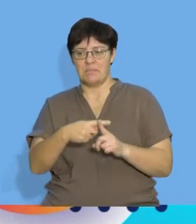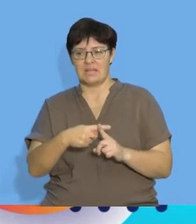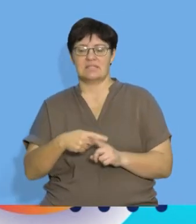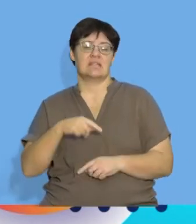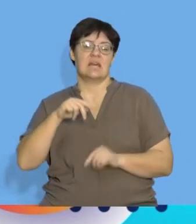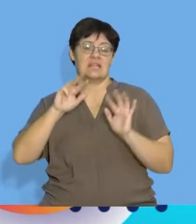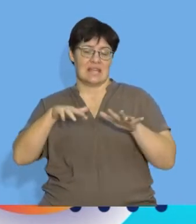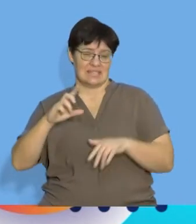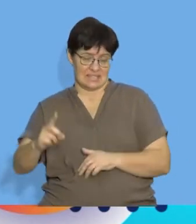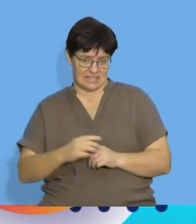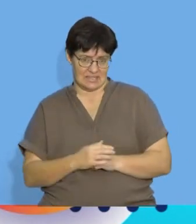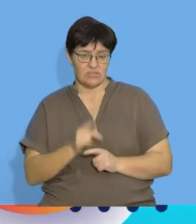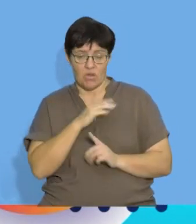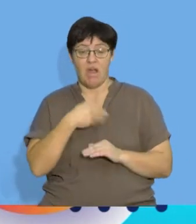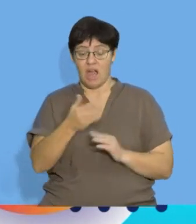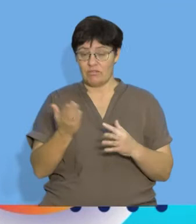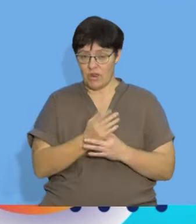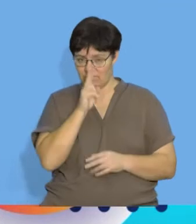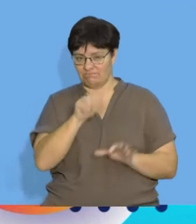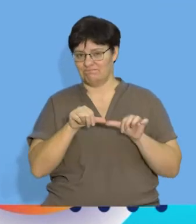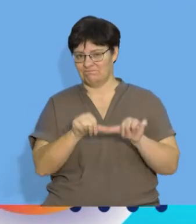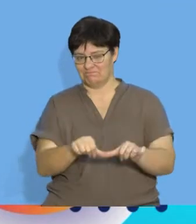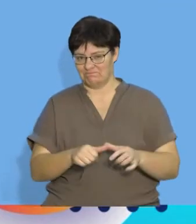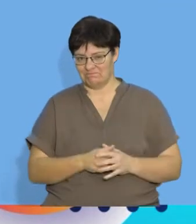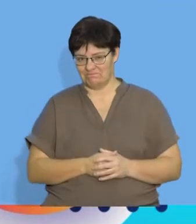arithmetic sequences and how the formula behind me can help me.